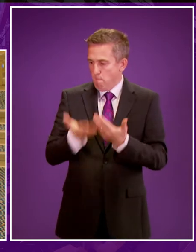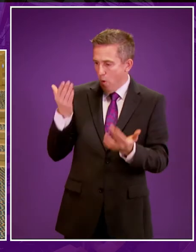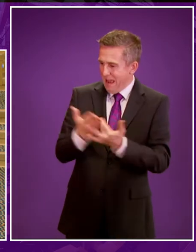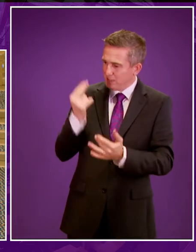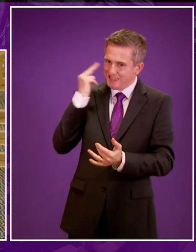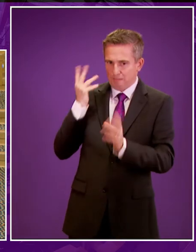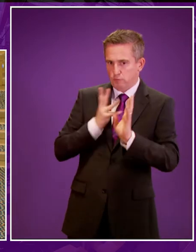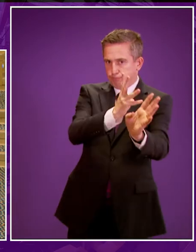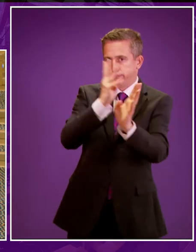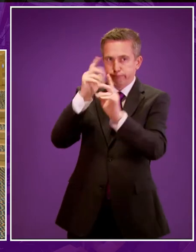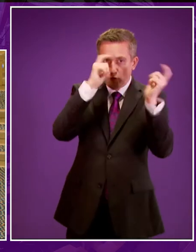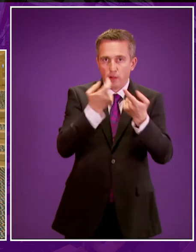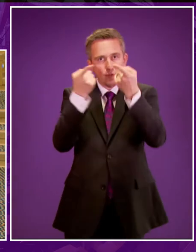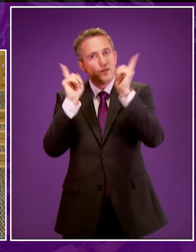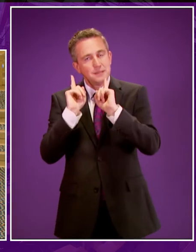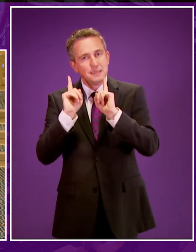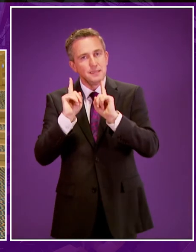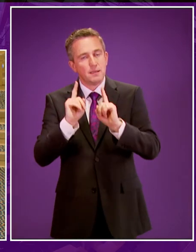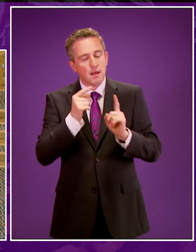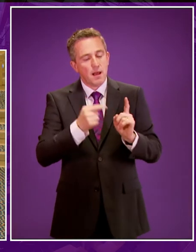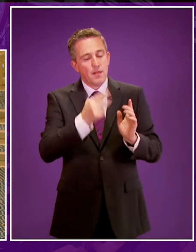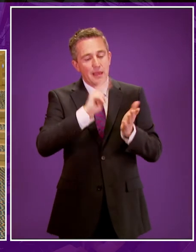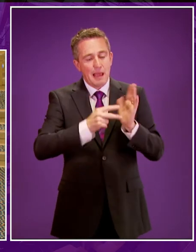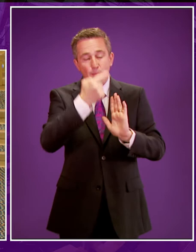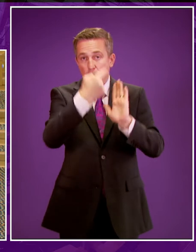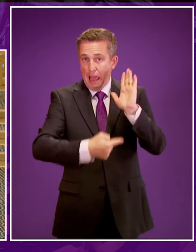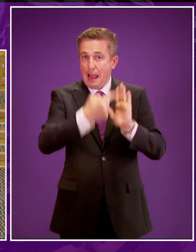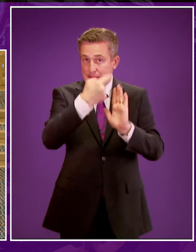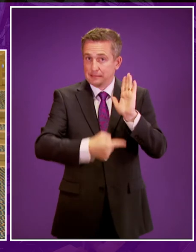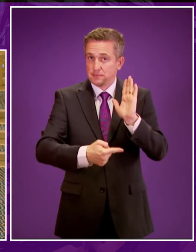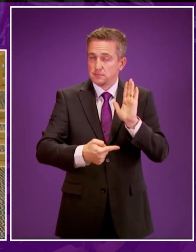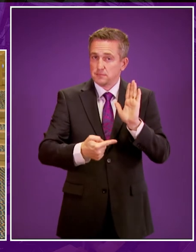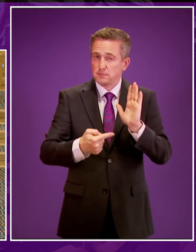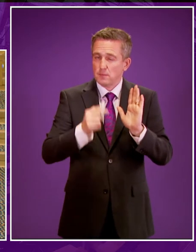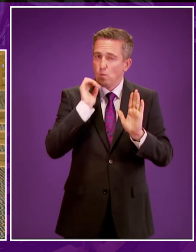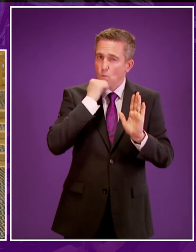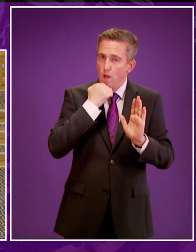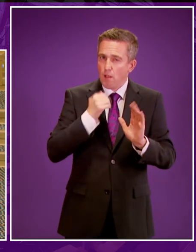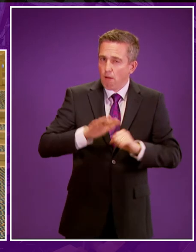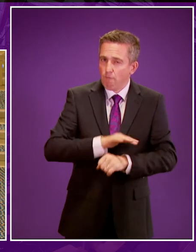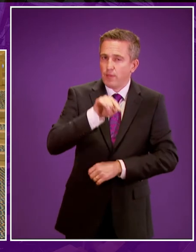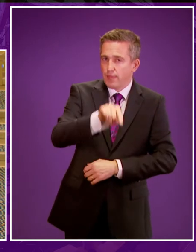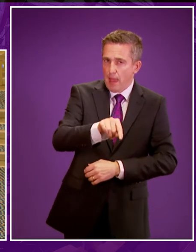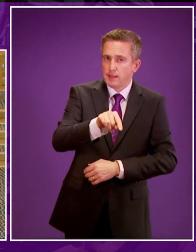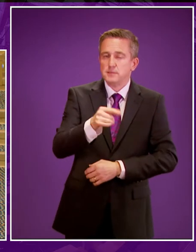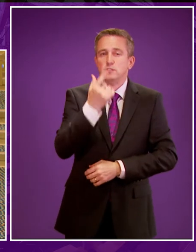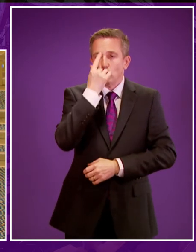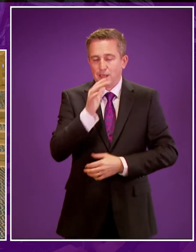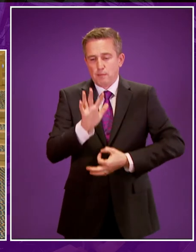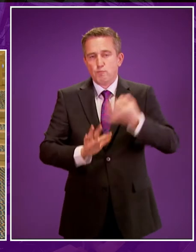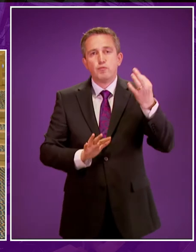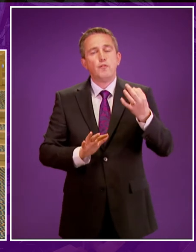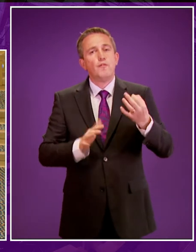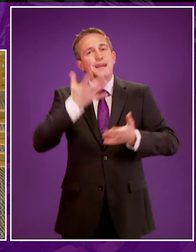work that is highlighted in the action plan in relation to colleges and universities and improving the experience and access to